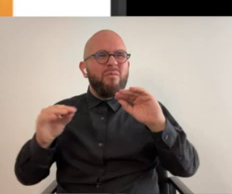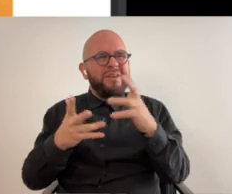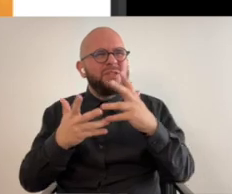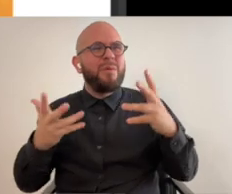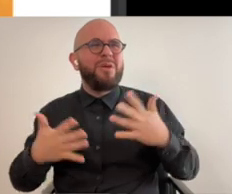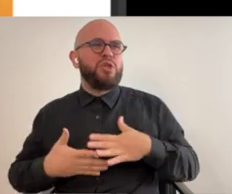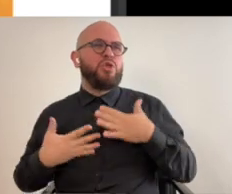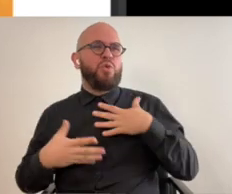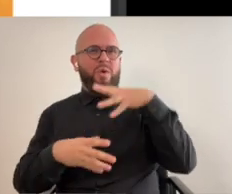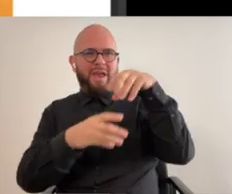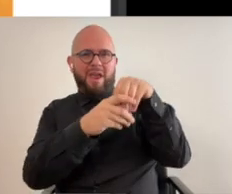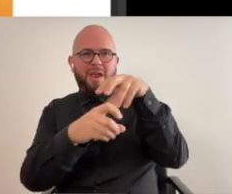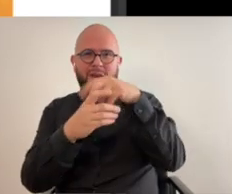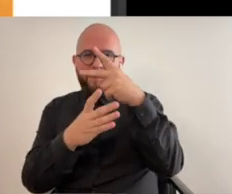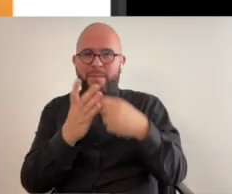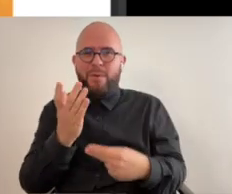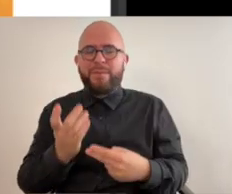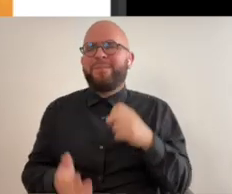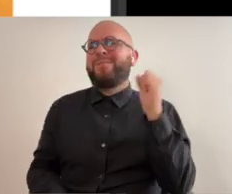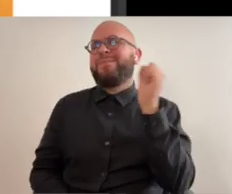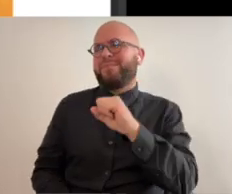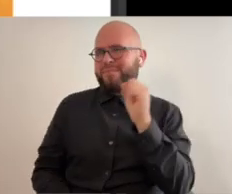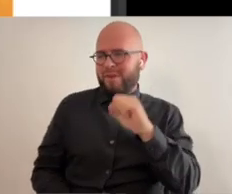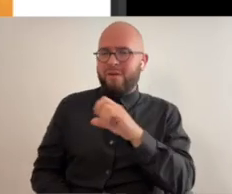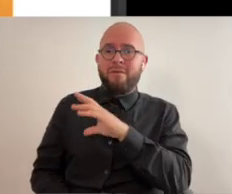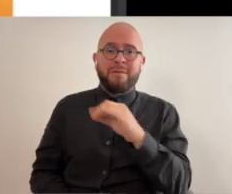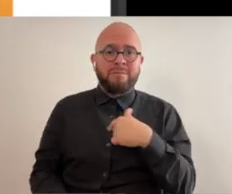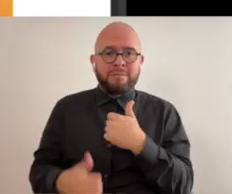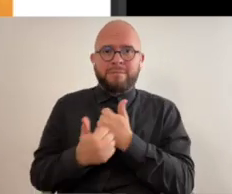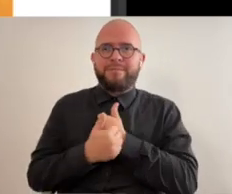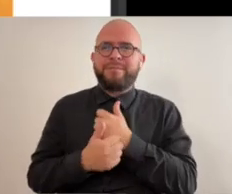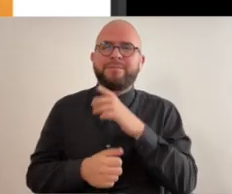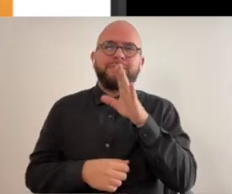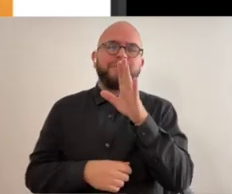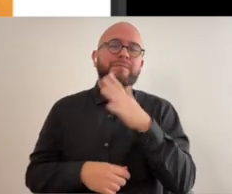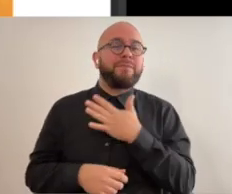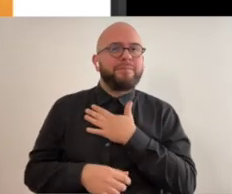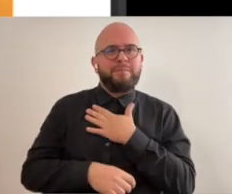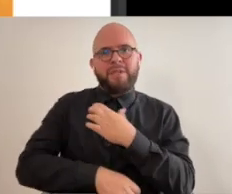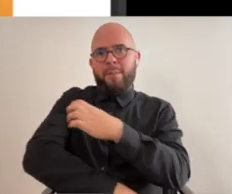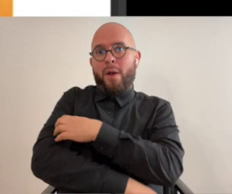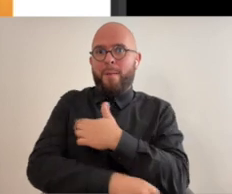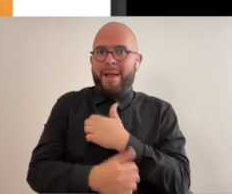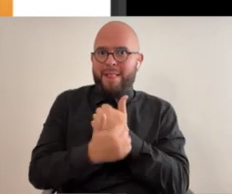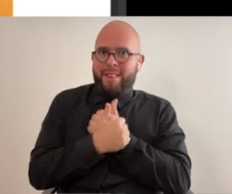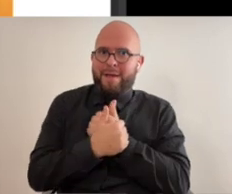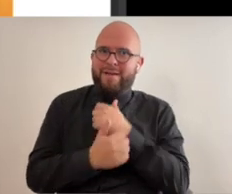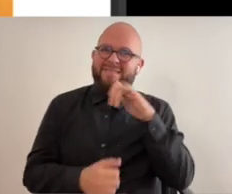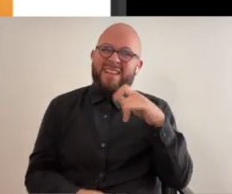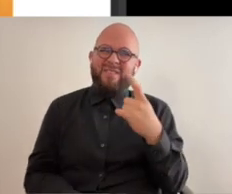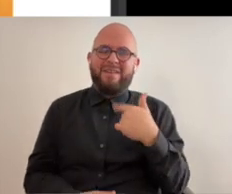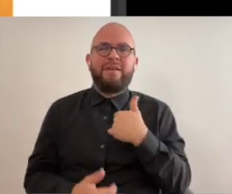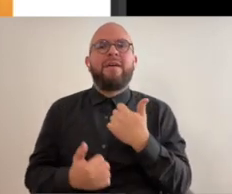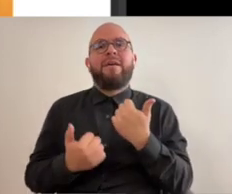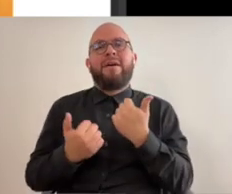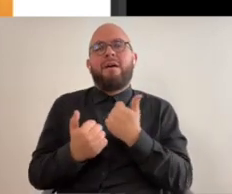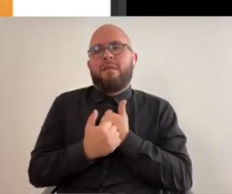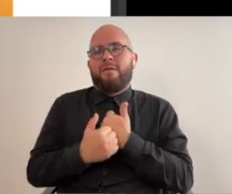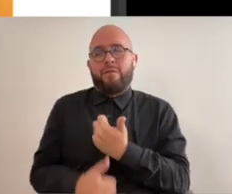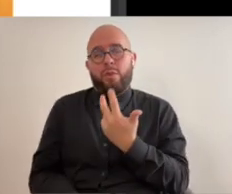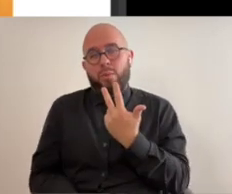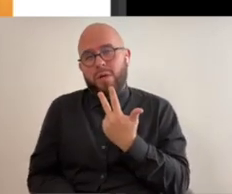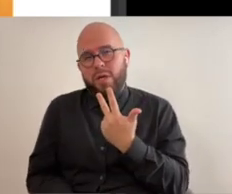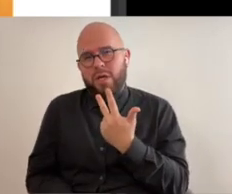there's just so much movement and joy in them yeah and i love um in my power my love the